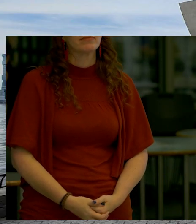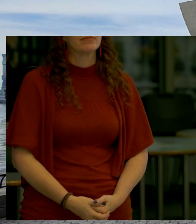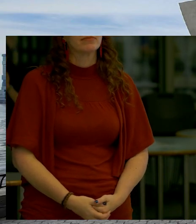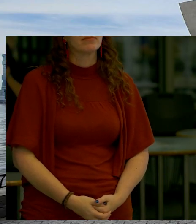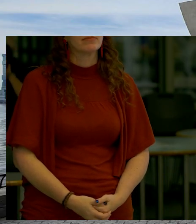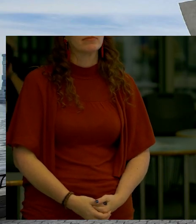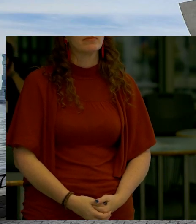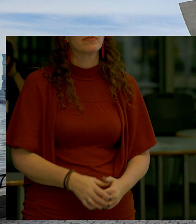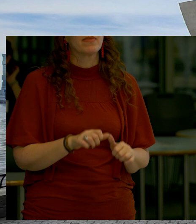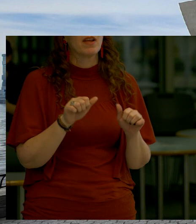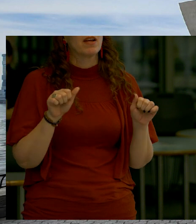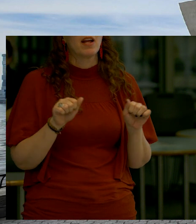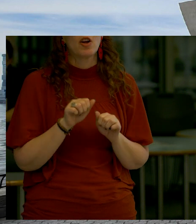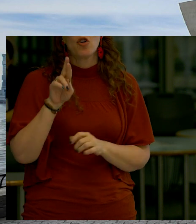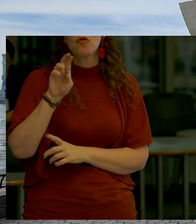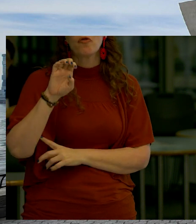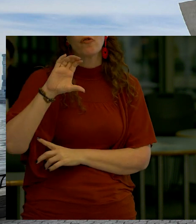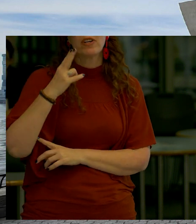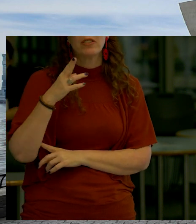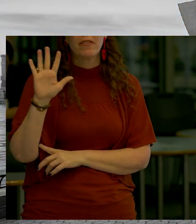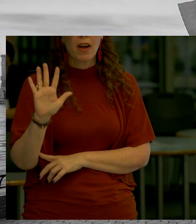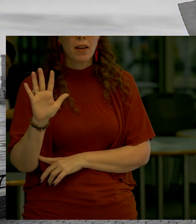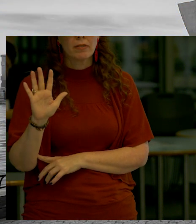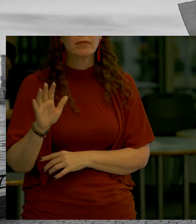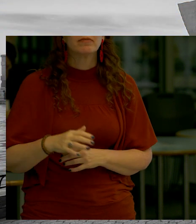reach 5 the step down section